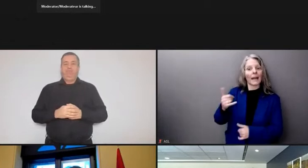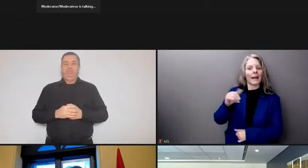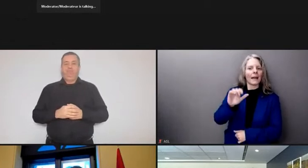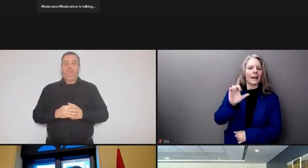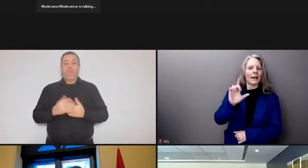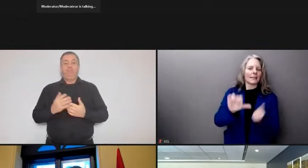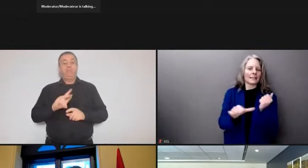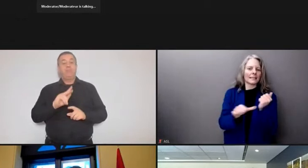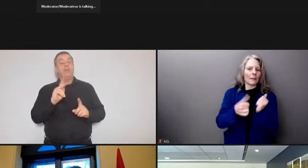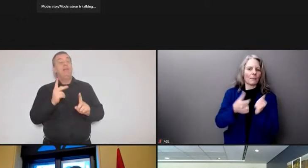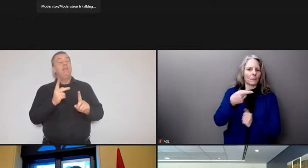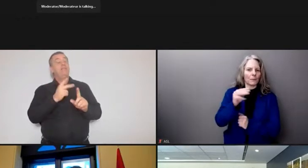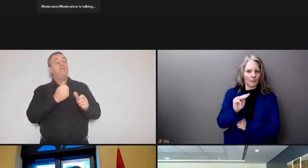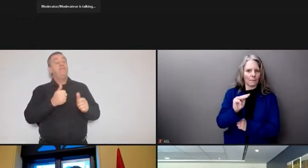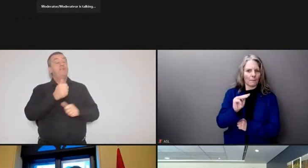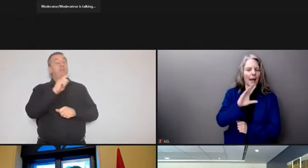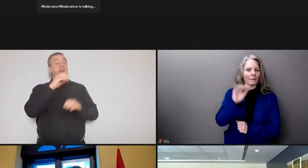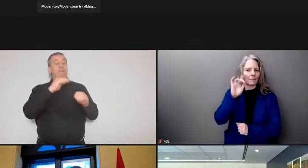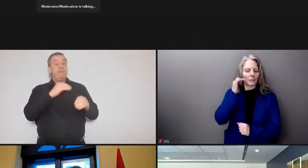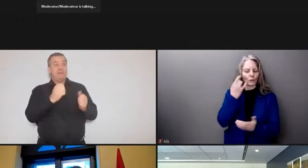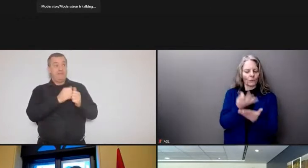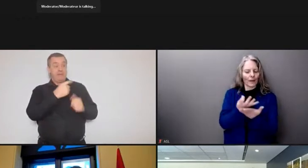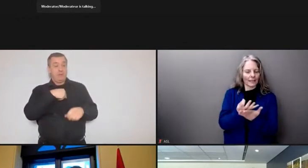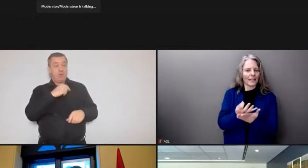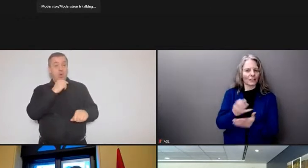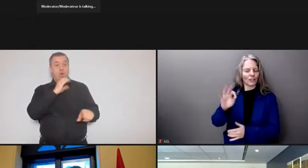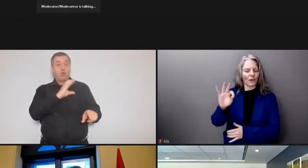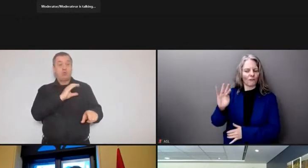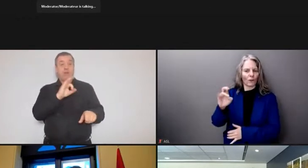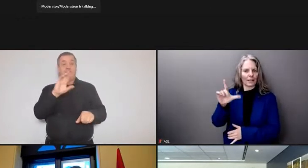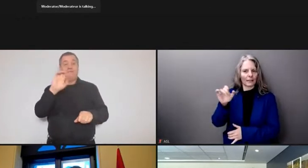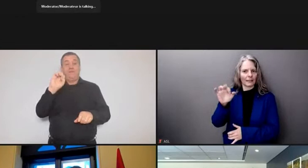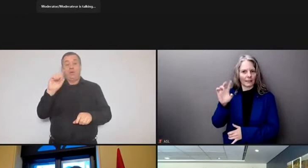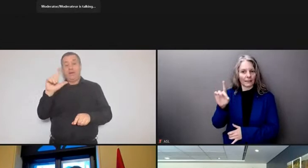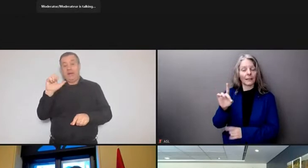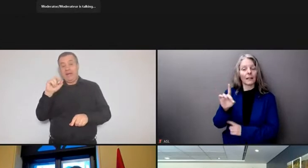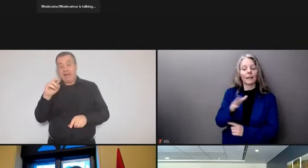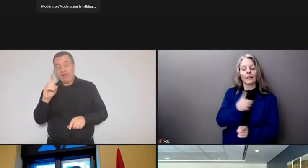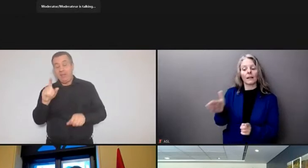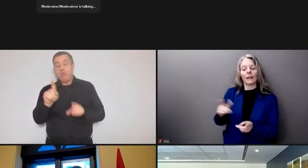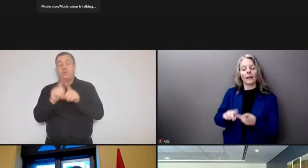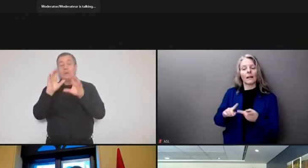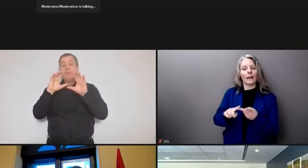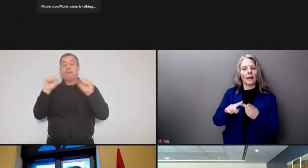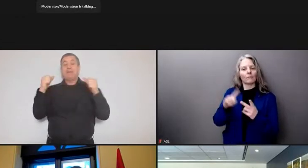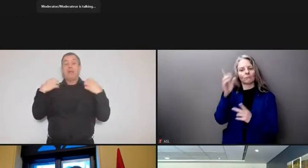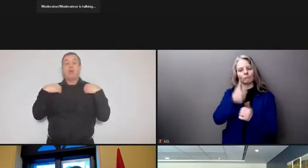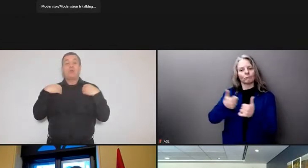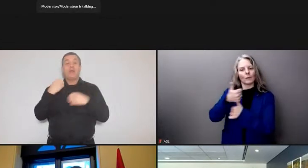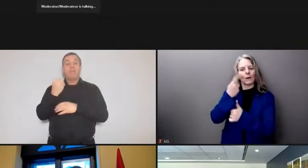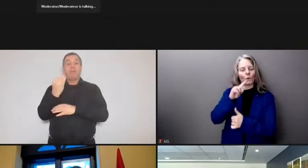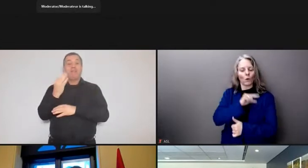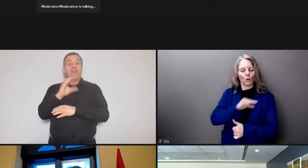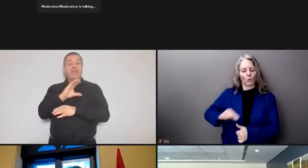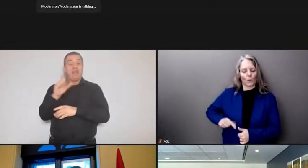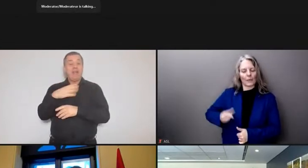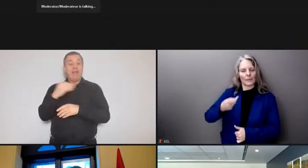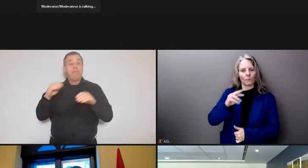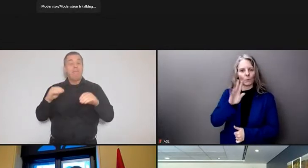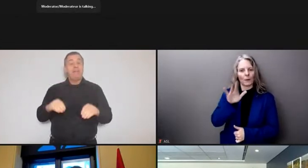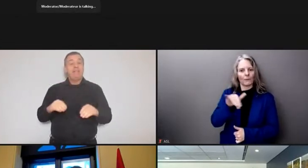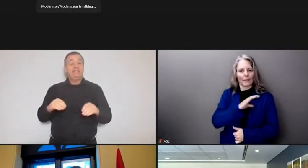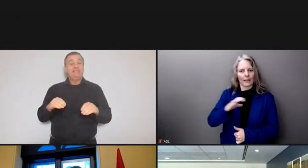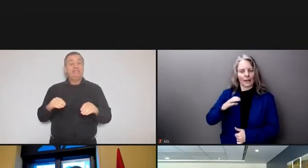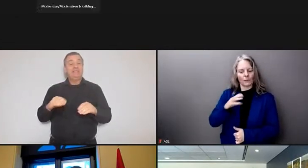and minister of finance christia freeland we have the president of the queen's purvey council for canada and minister of emergency preparedness